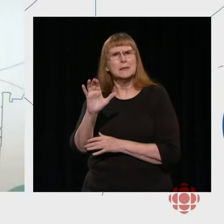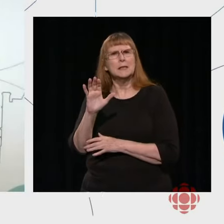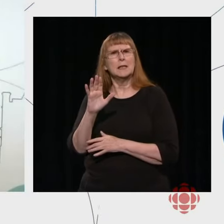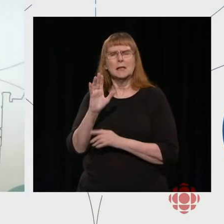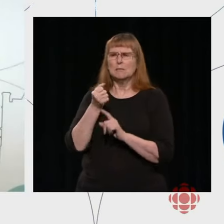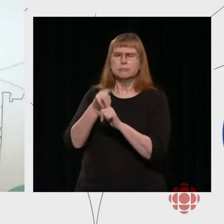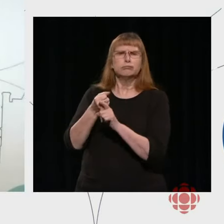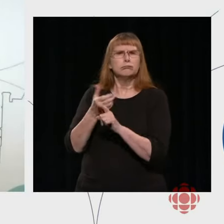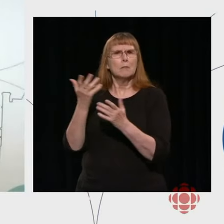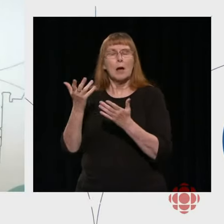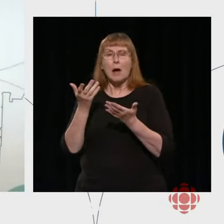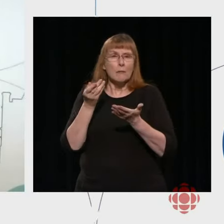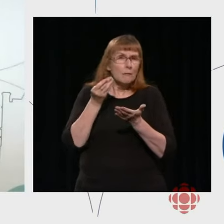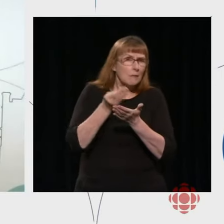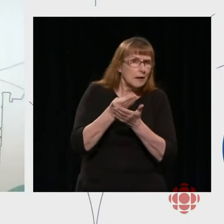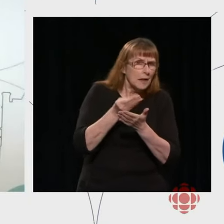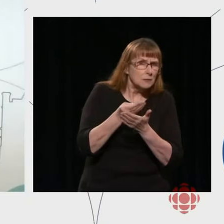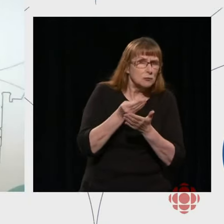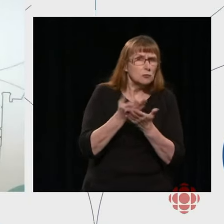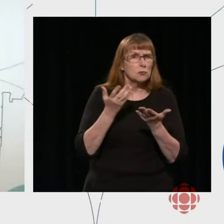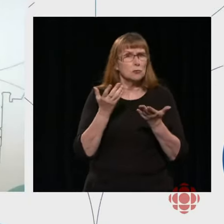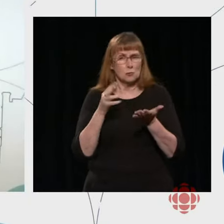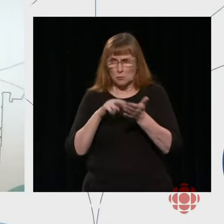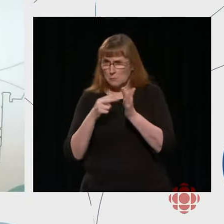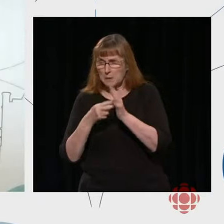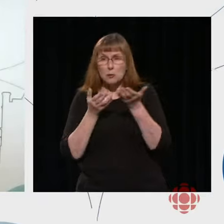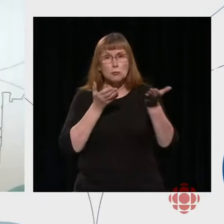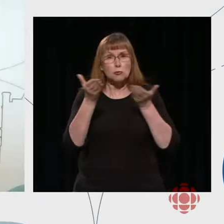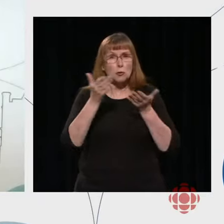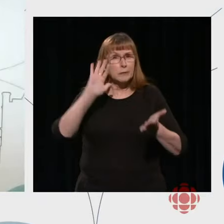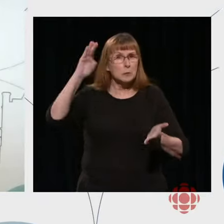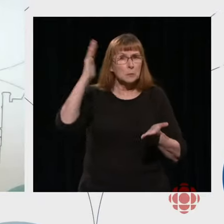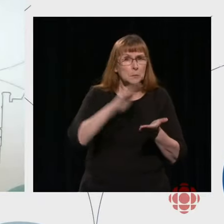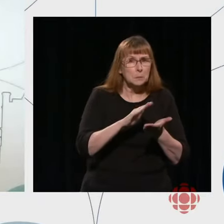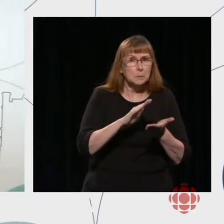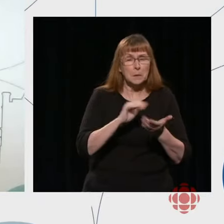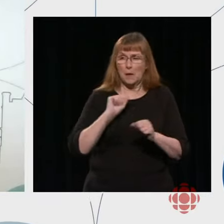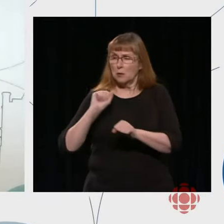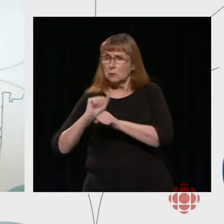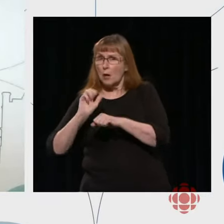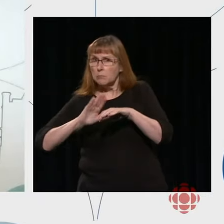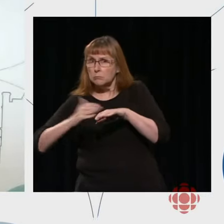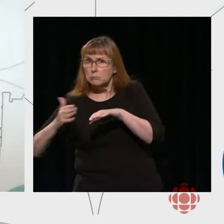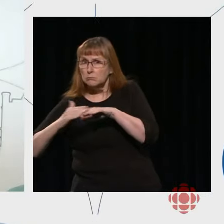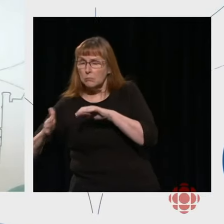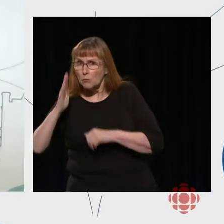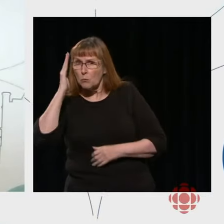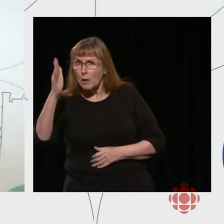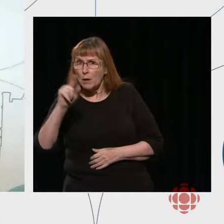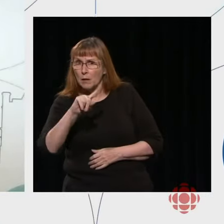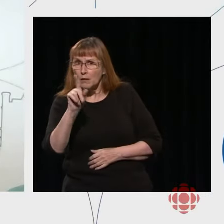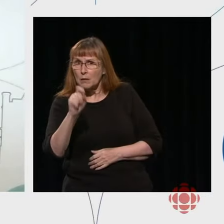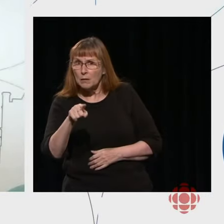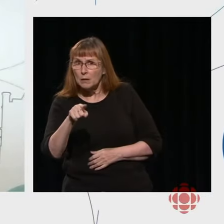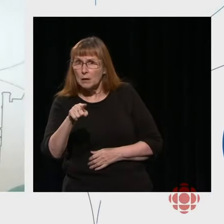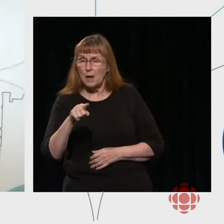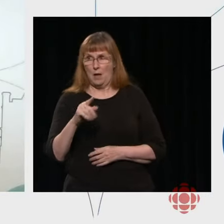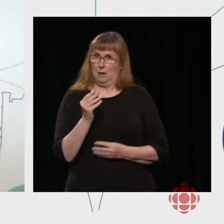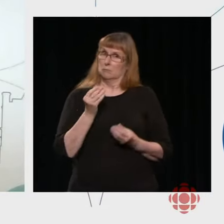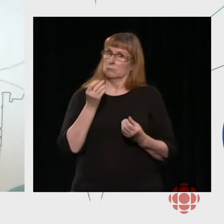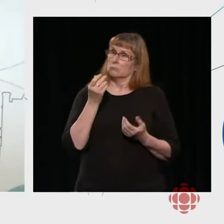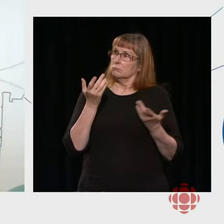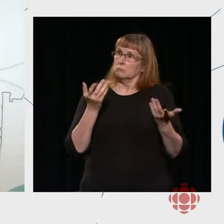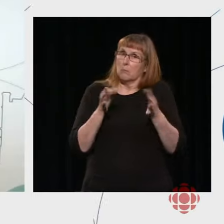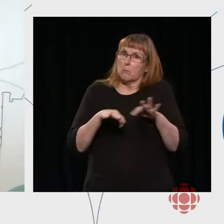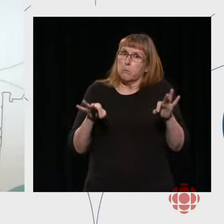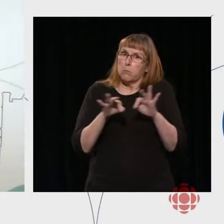Radio Canada, and will there be cuts to services or jobs? And that's a very important question in this actual context. And